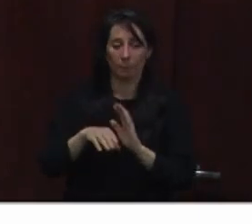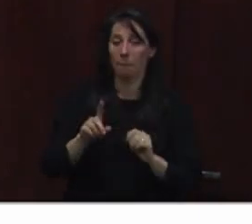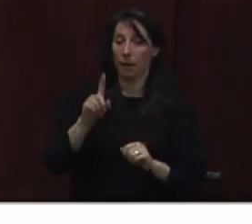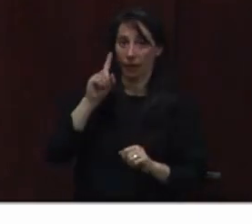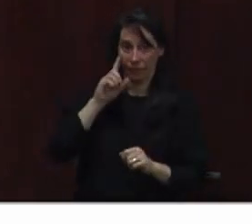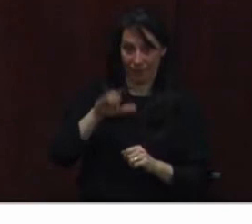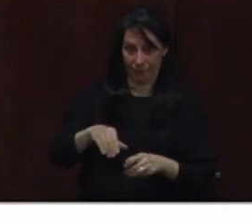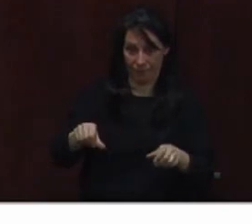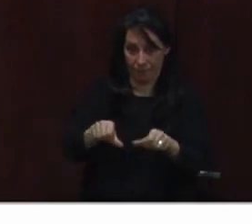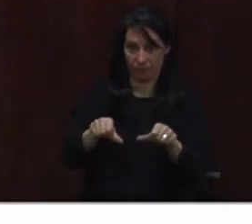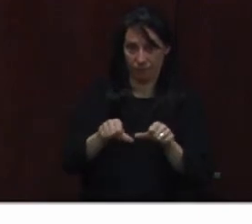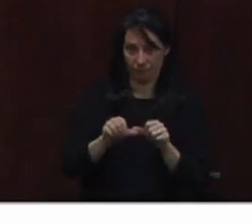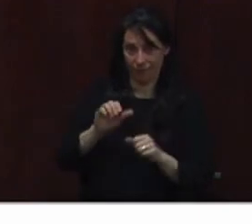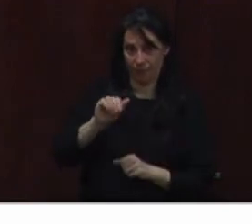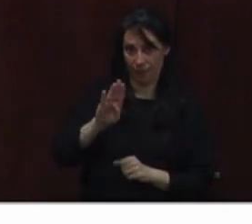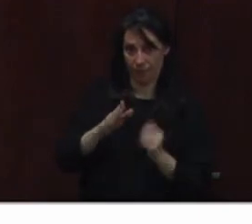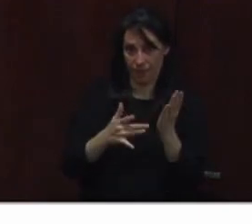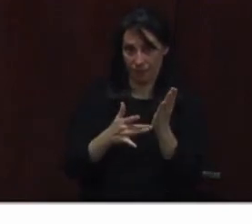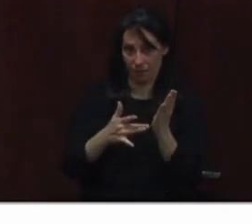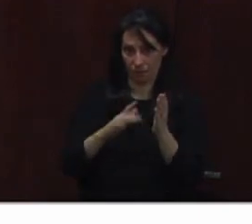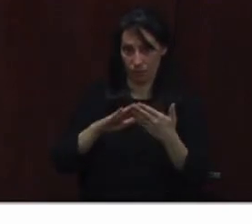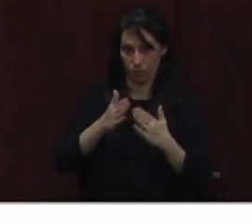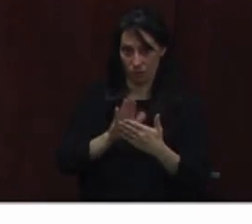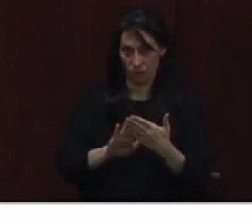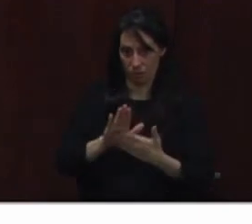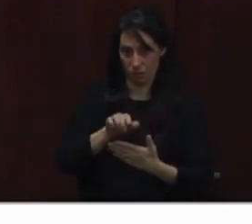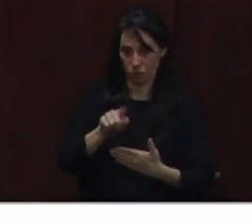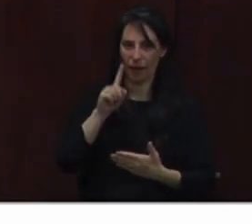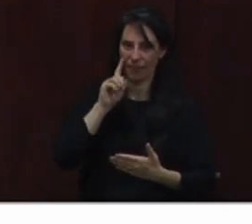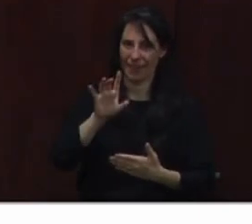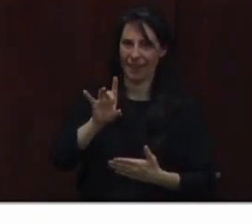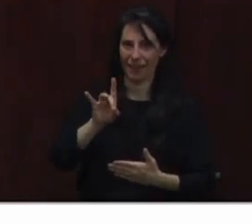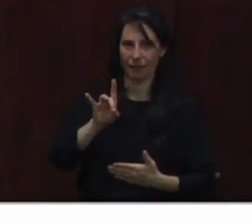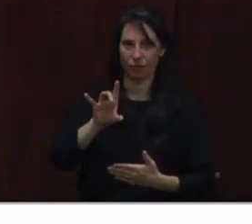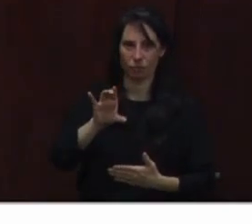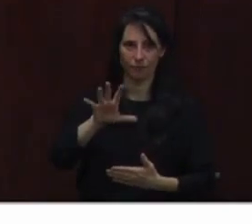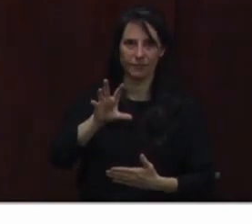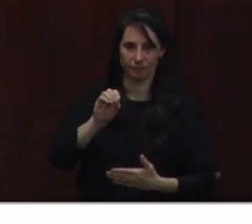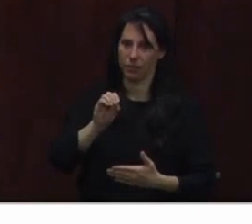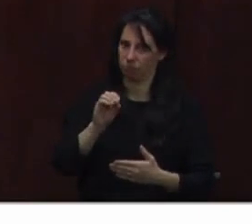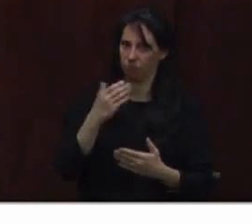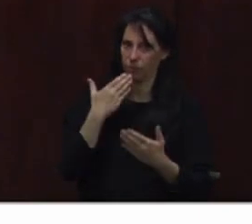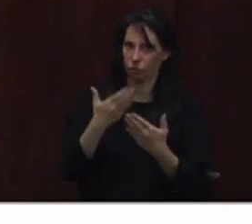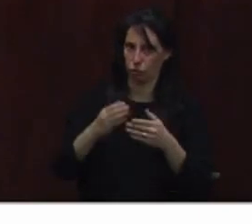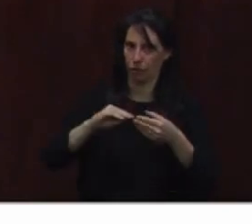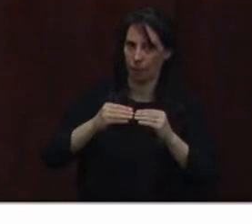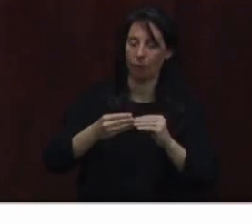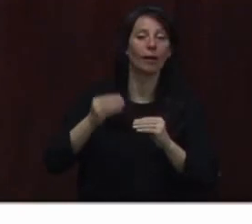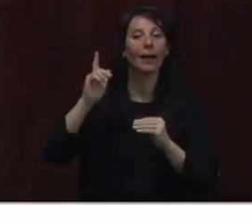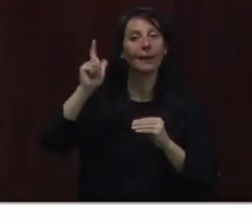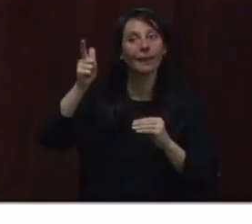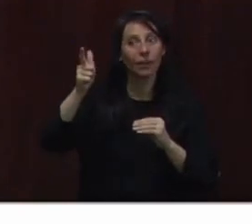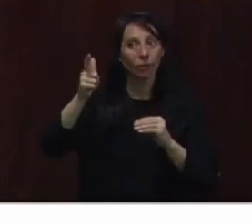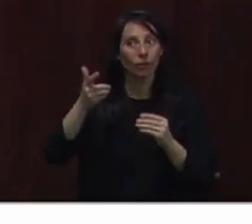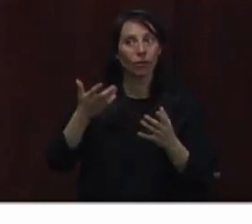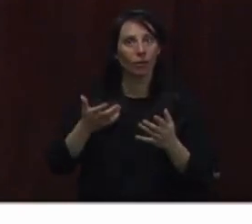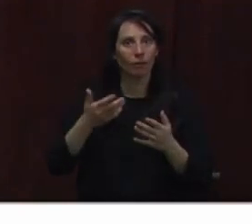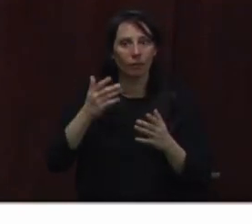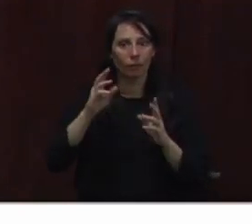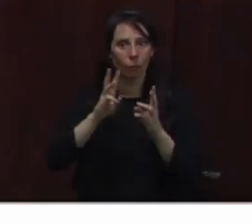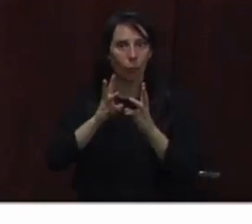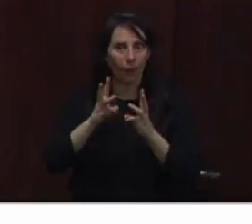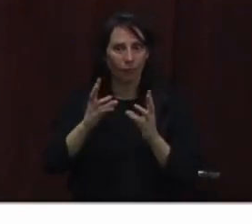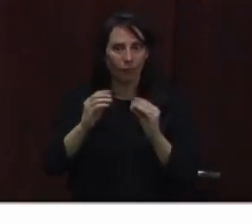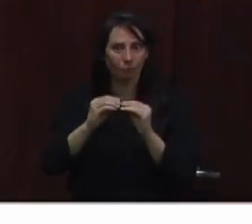site. We can, that's without modifying hours. And we can, as the weather gets nicer, could potentially push some waiting area